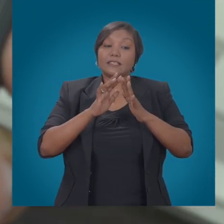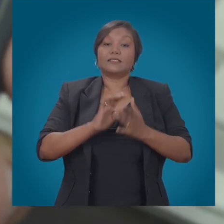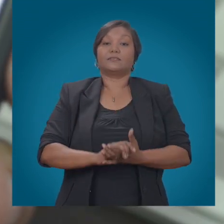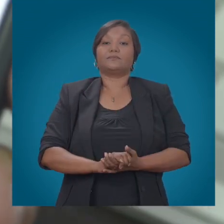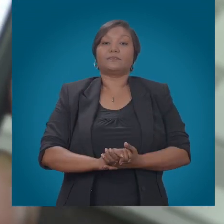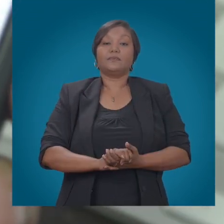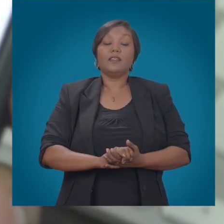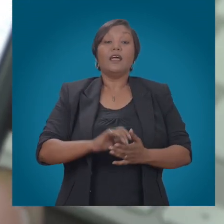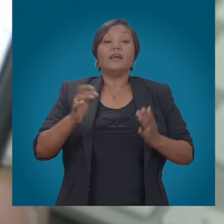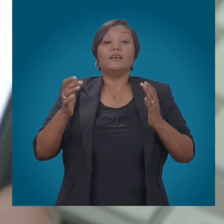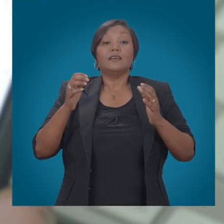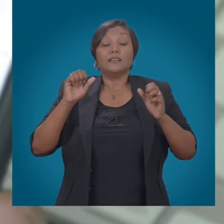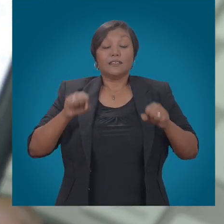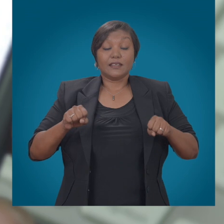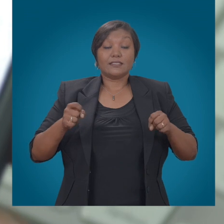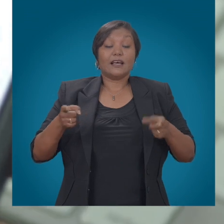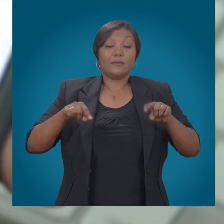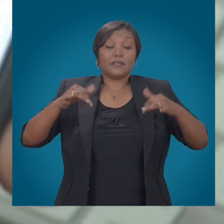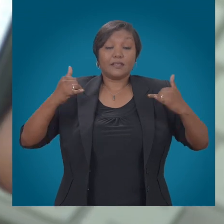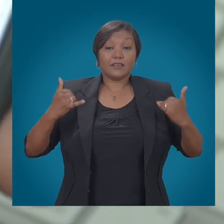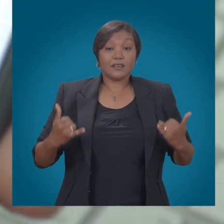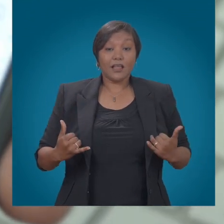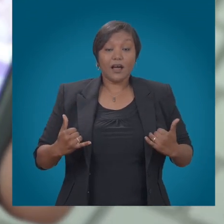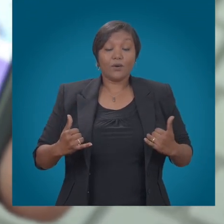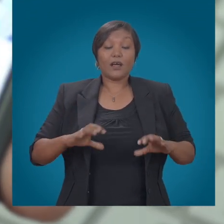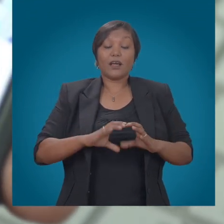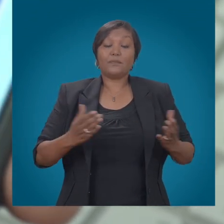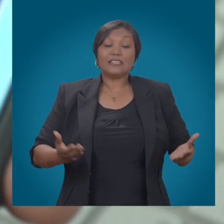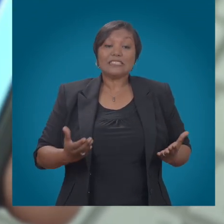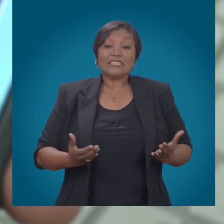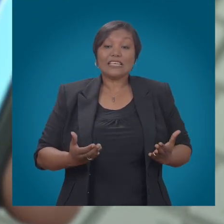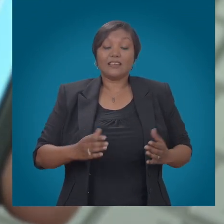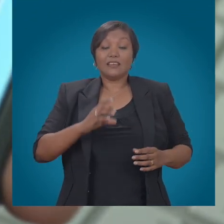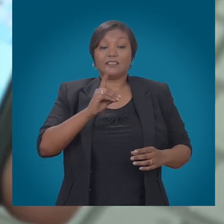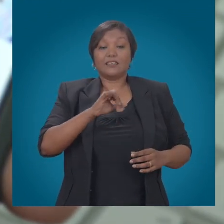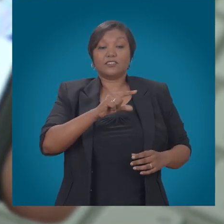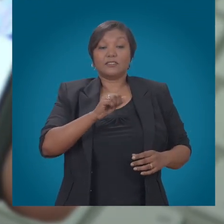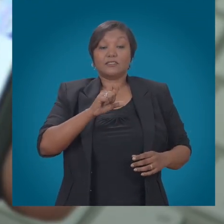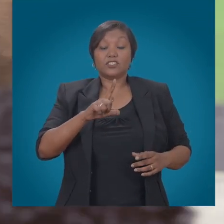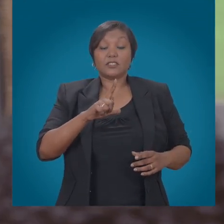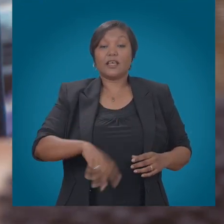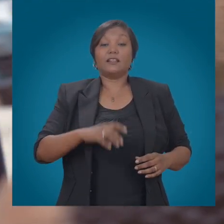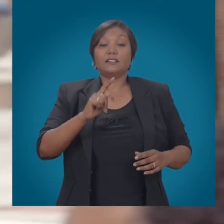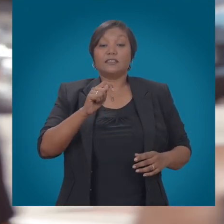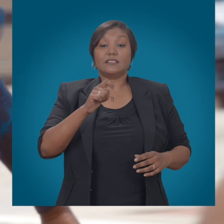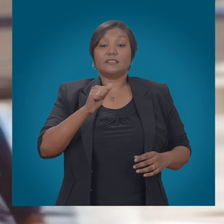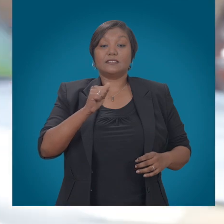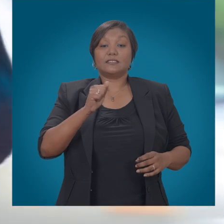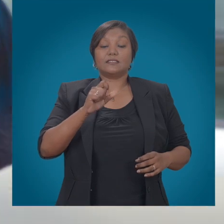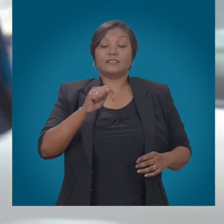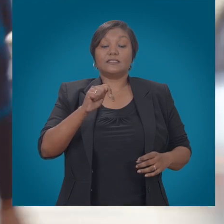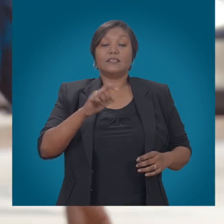While the technology genie is already out of the bottle, telecoms companies will need to work with OTTs in order to cope with